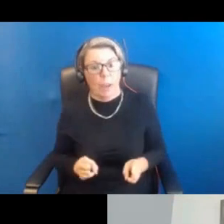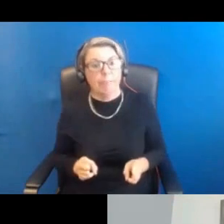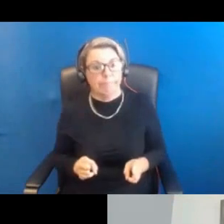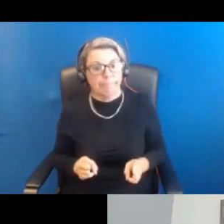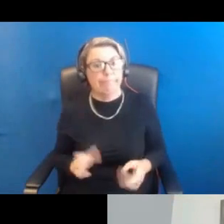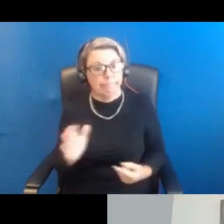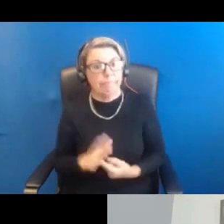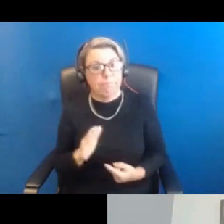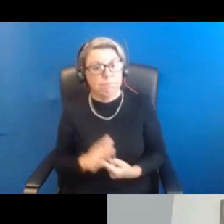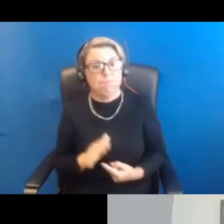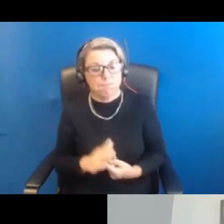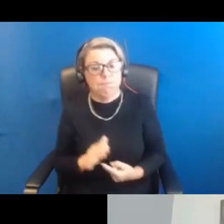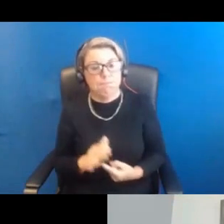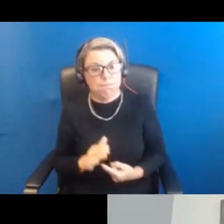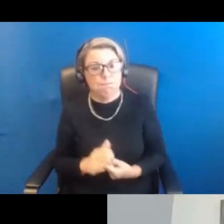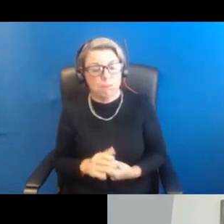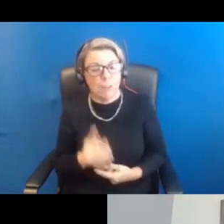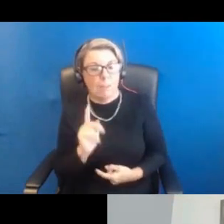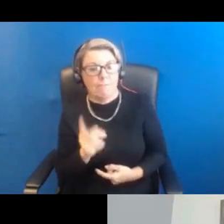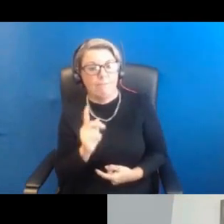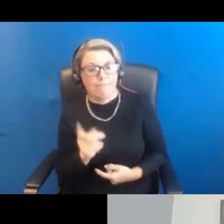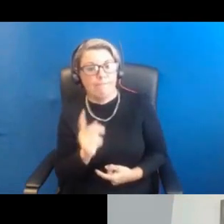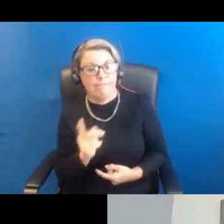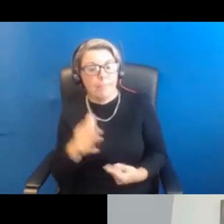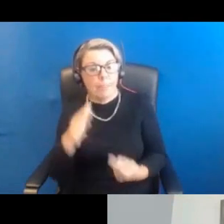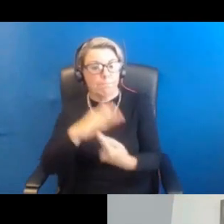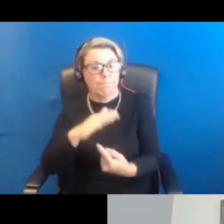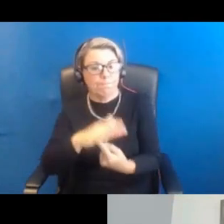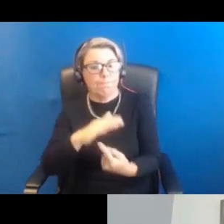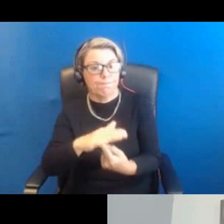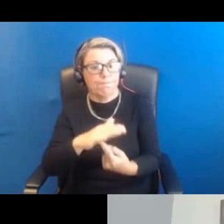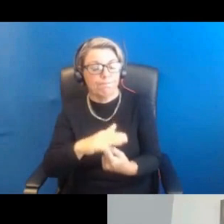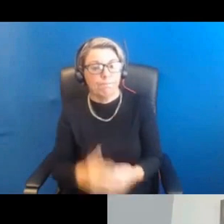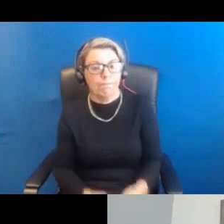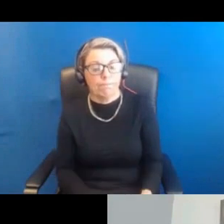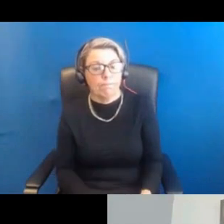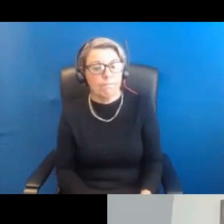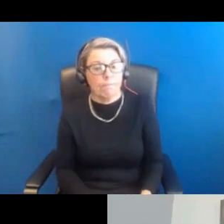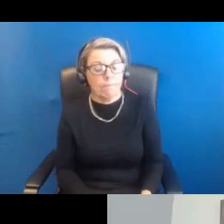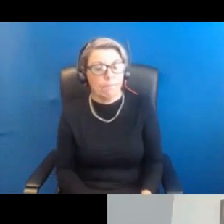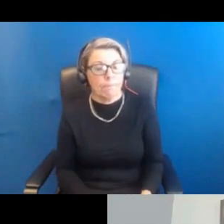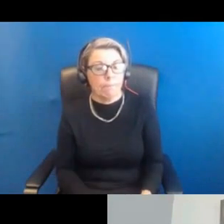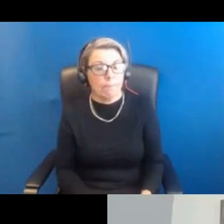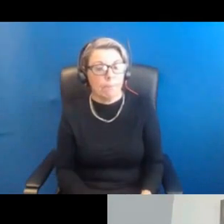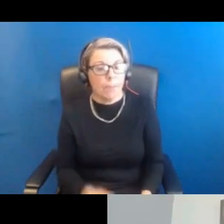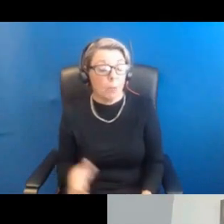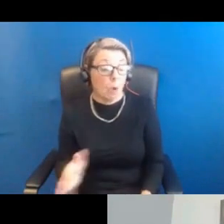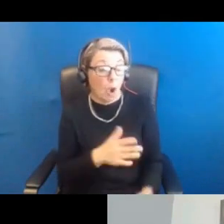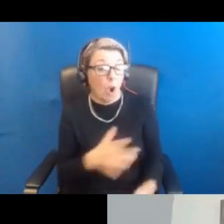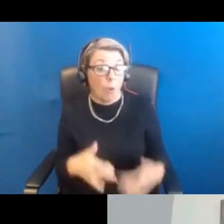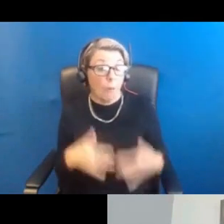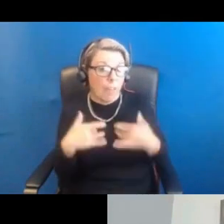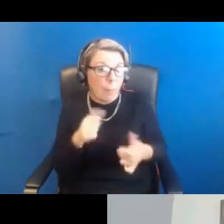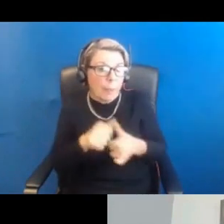a real cornerstone of the management of polycystic ovarian syndrome. And let's face it, we all of us feel better